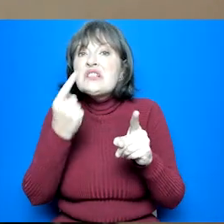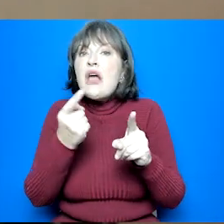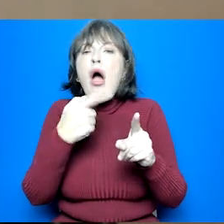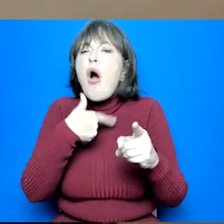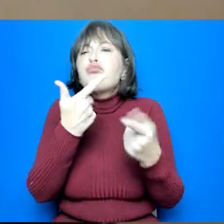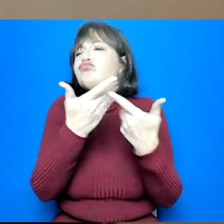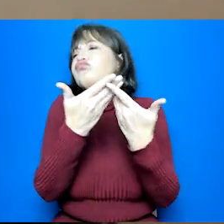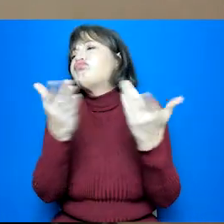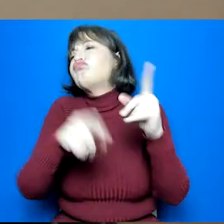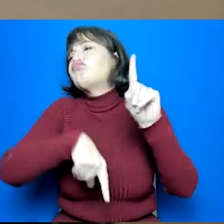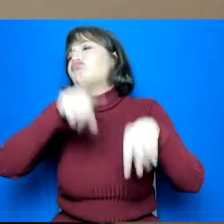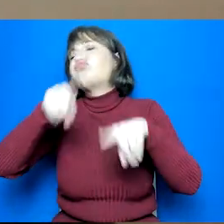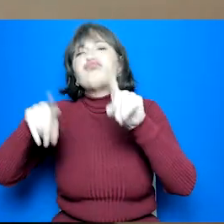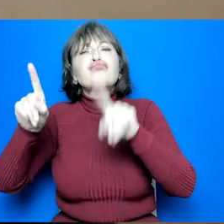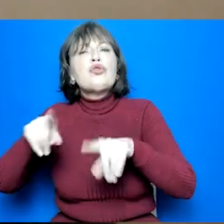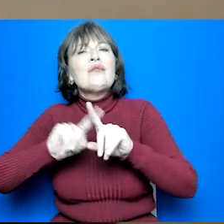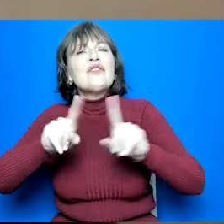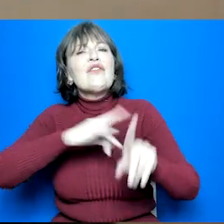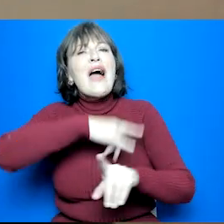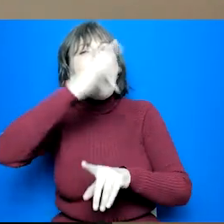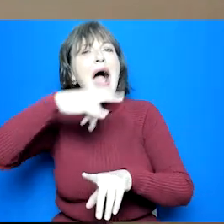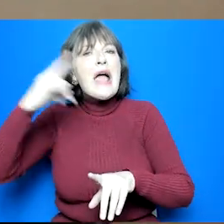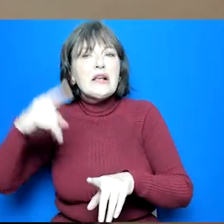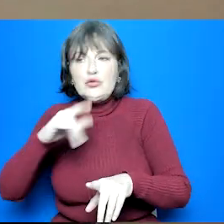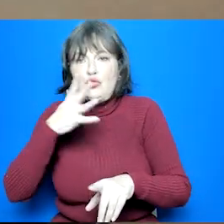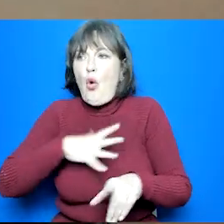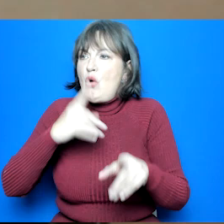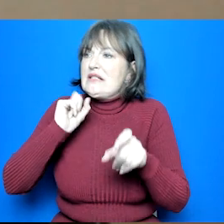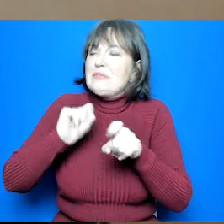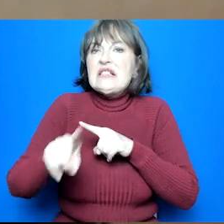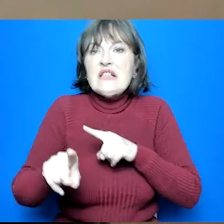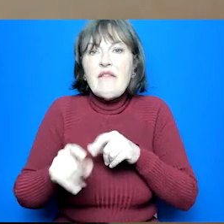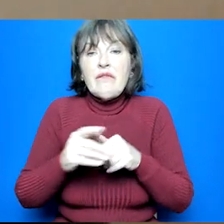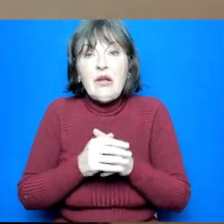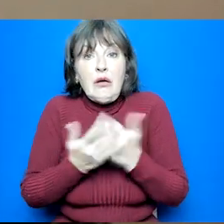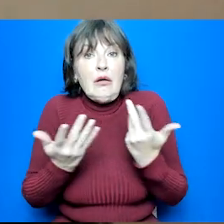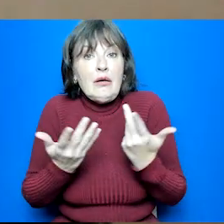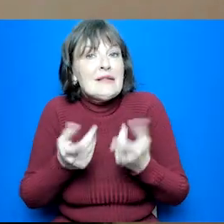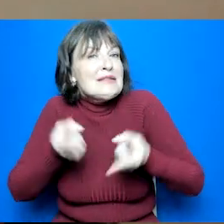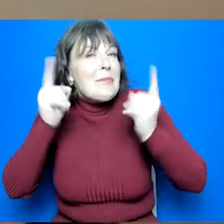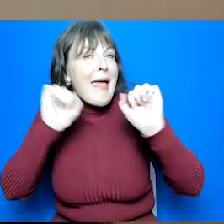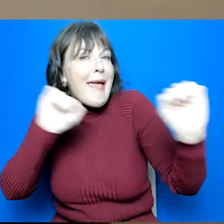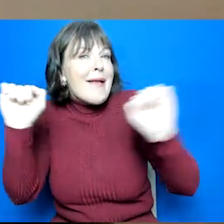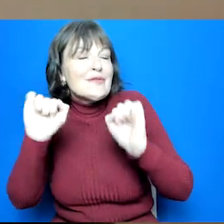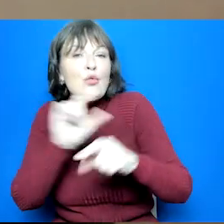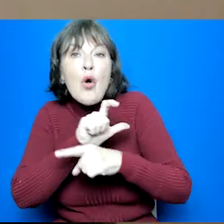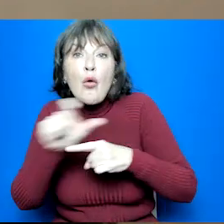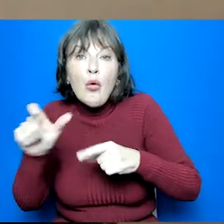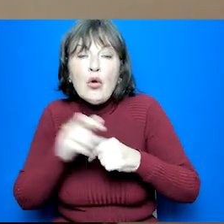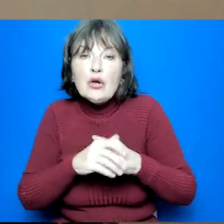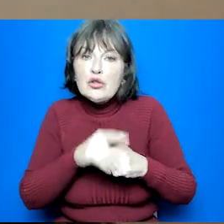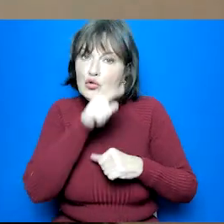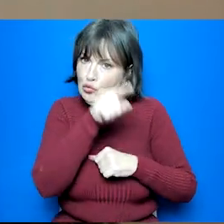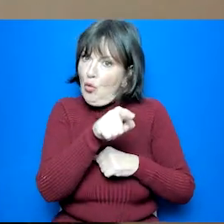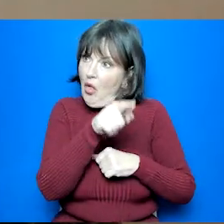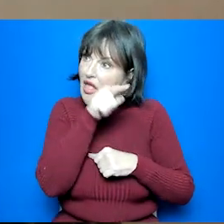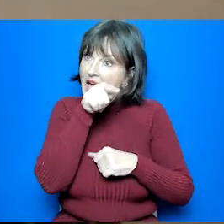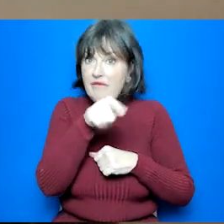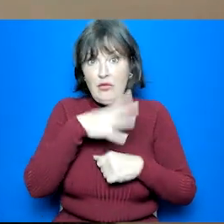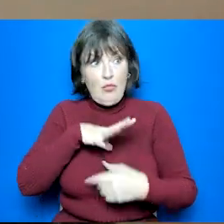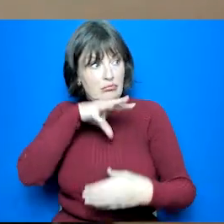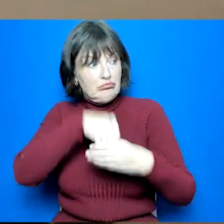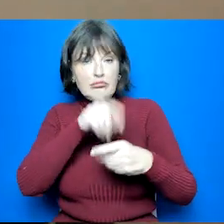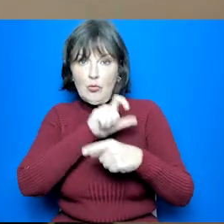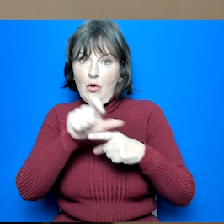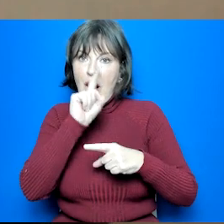encourage your young person to think about what they think would be useful in terms of preparing them with the right like knowledge and skills for that